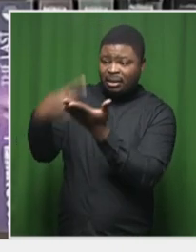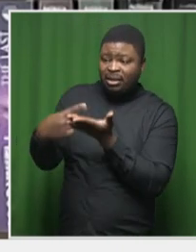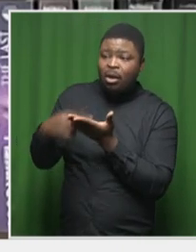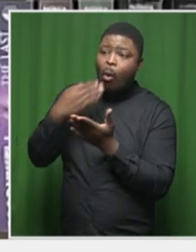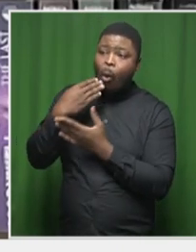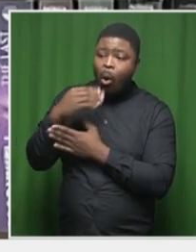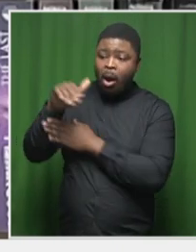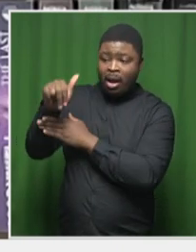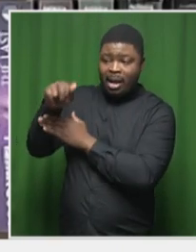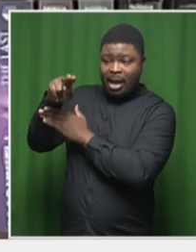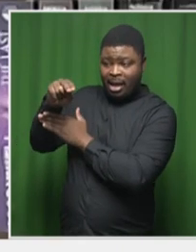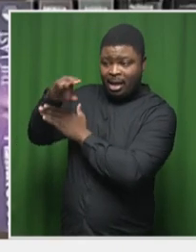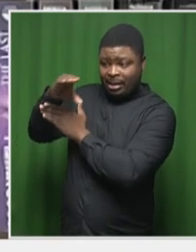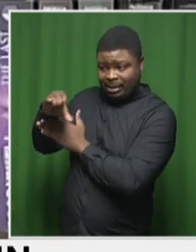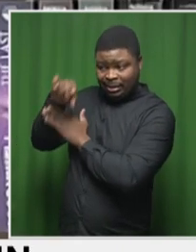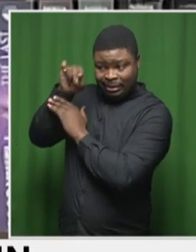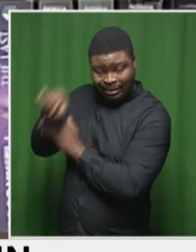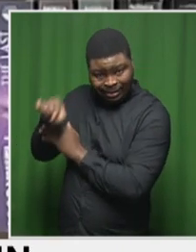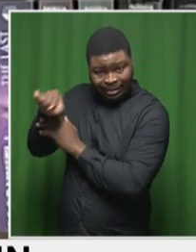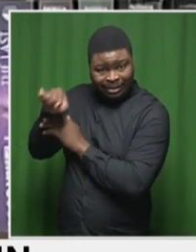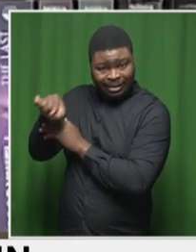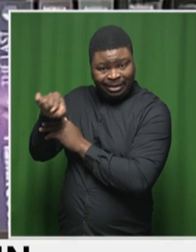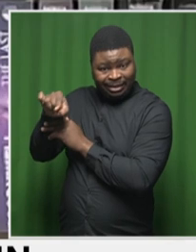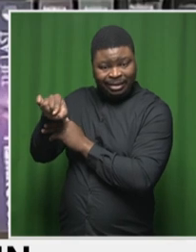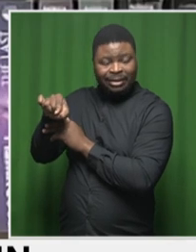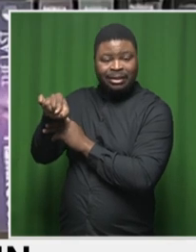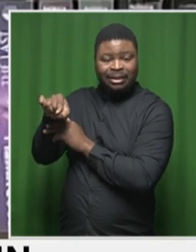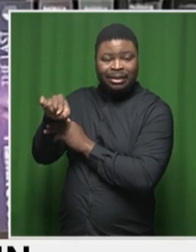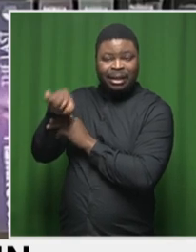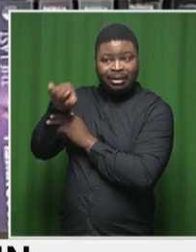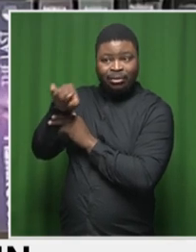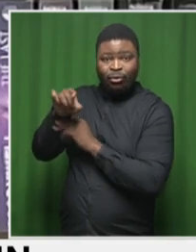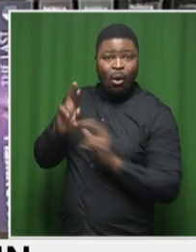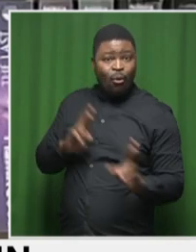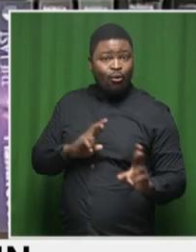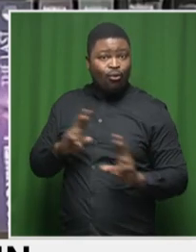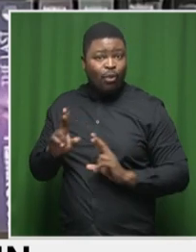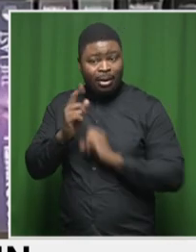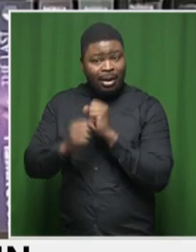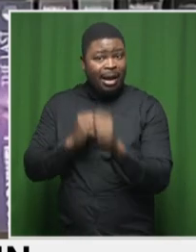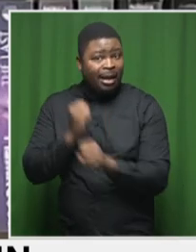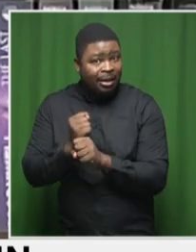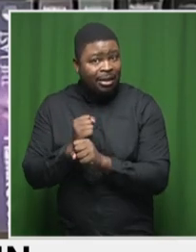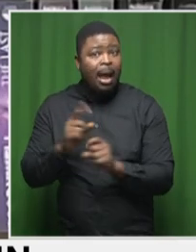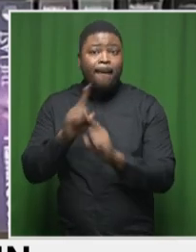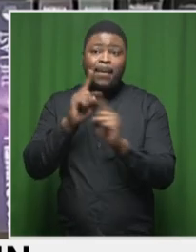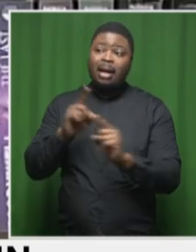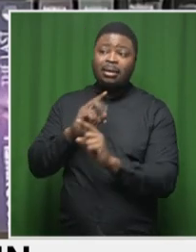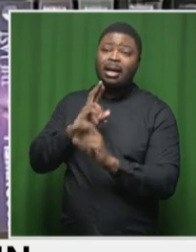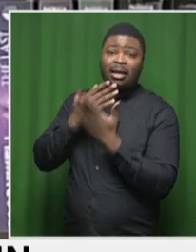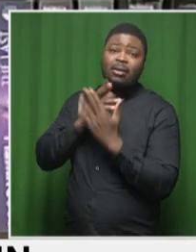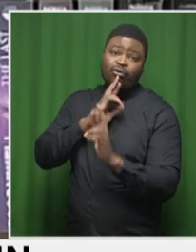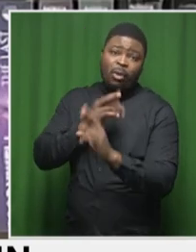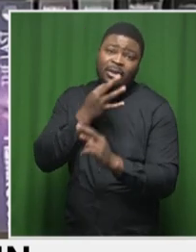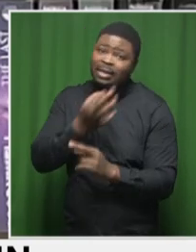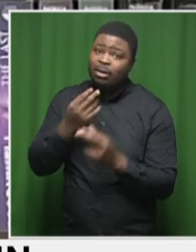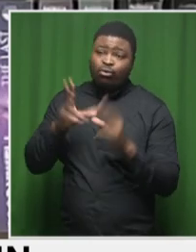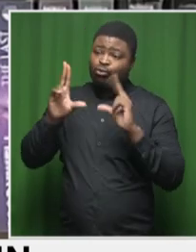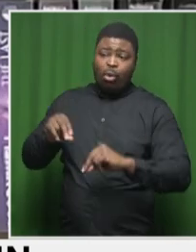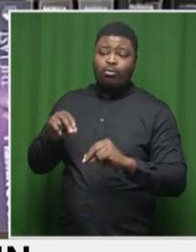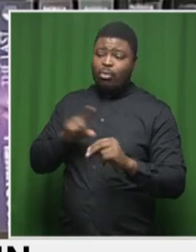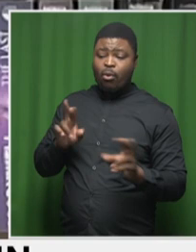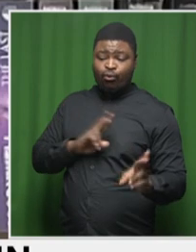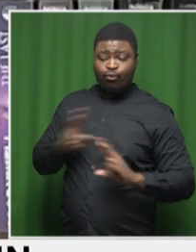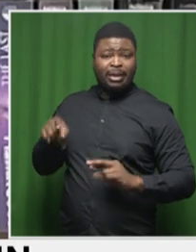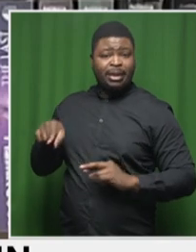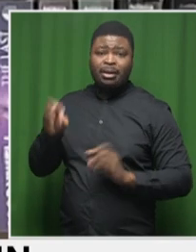for the elections, then the answer is a resounding no. They are trying to